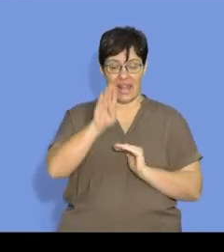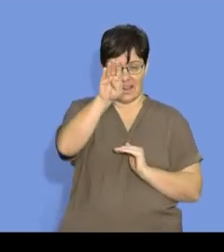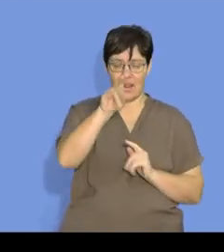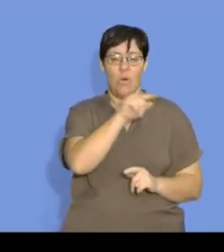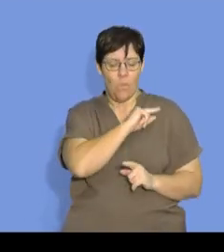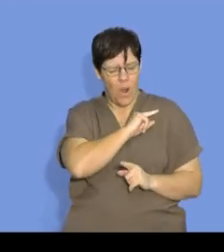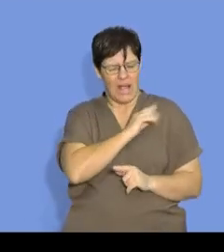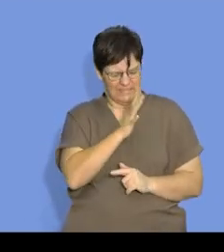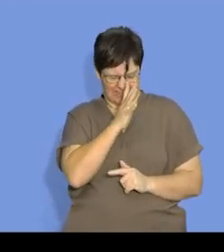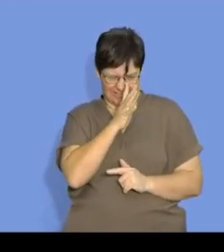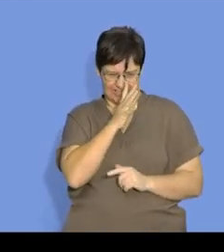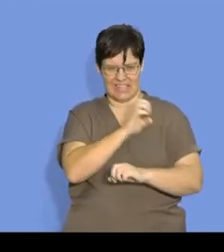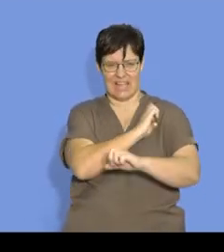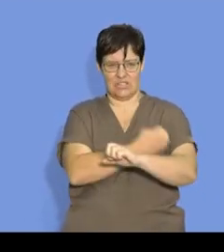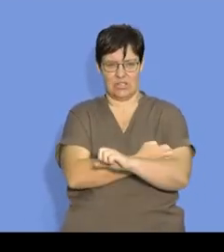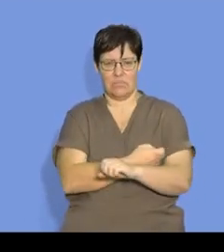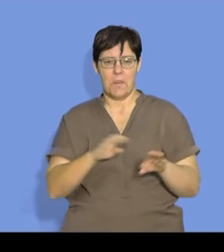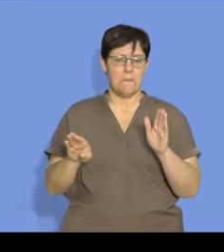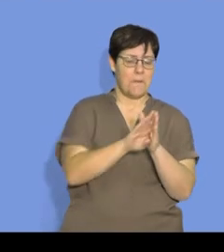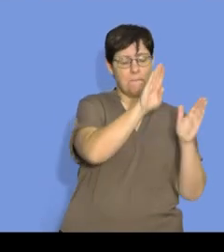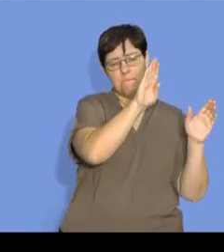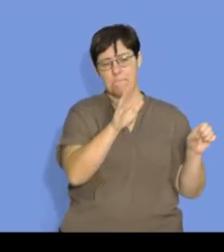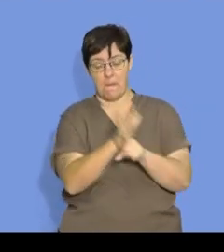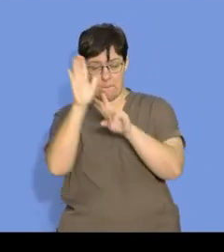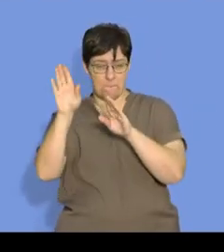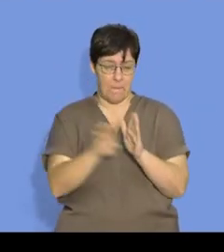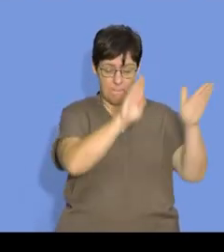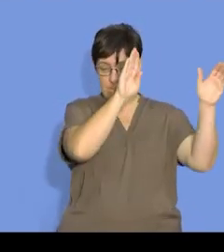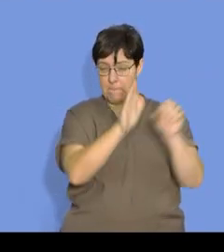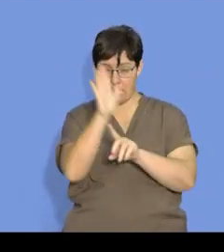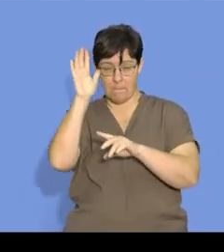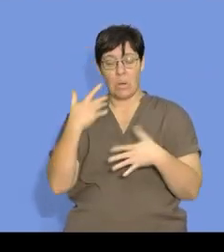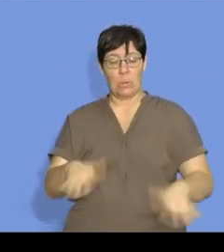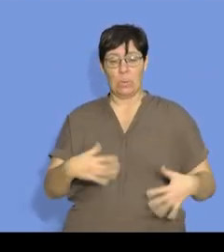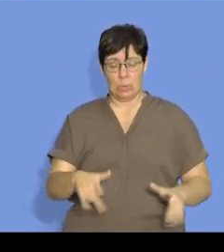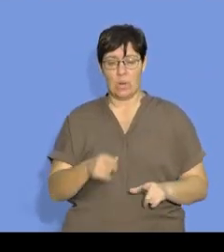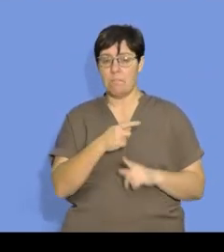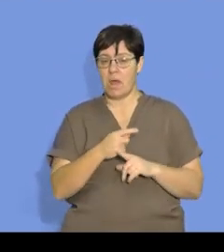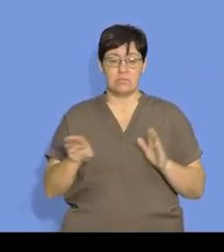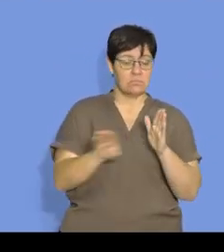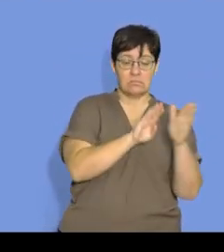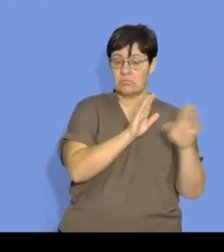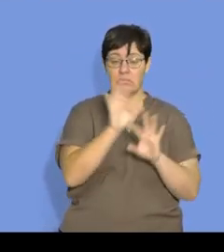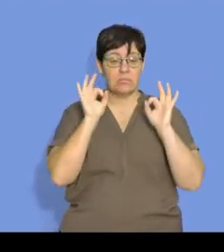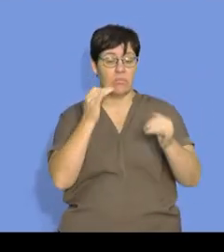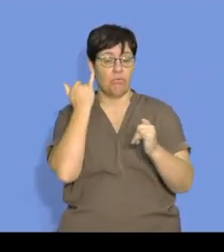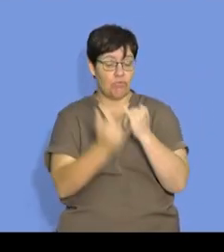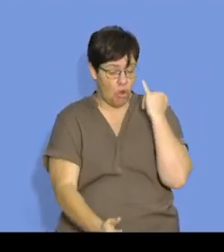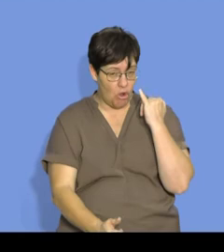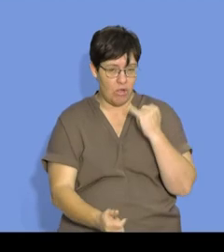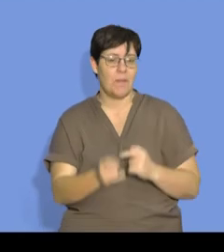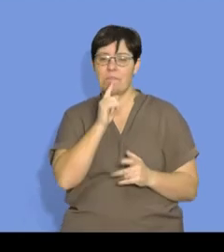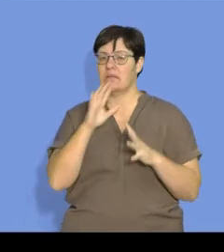so much energy. So during that time, there's a bumping, but if that bumping or that collision is not a correct collision,